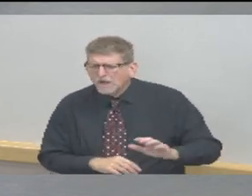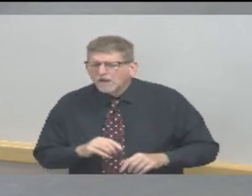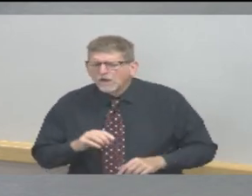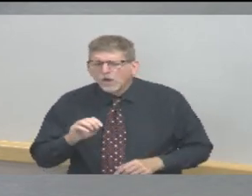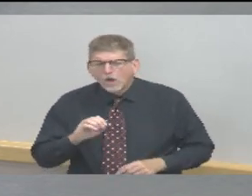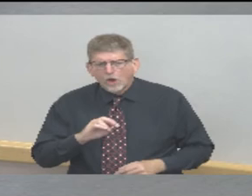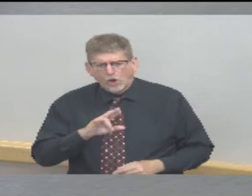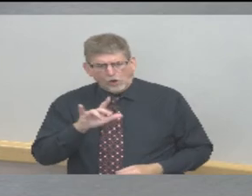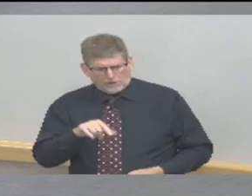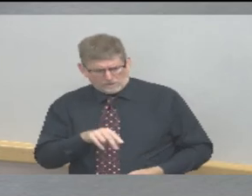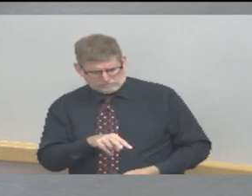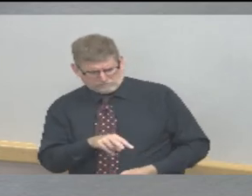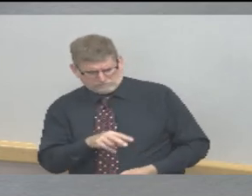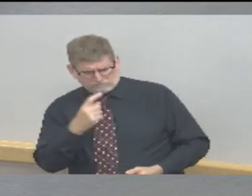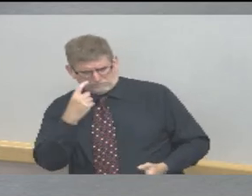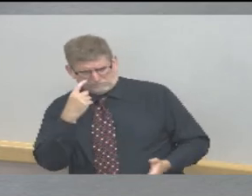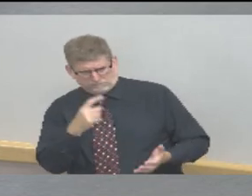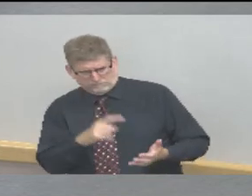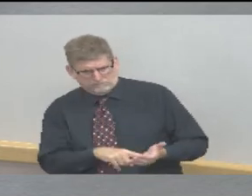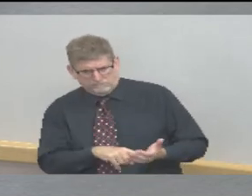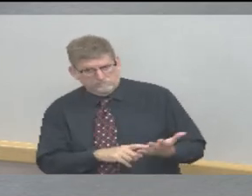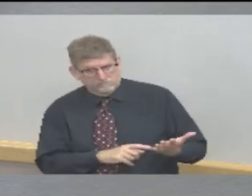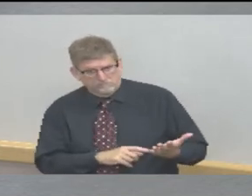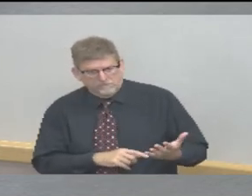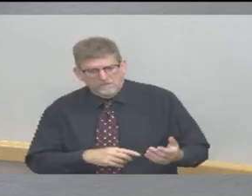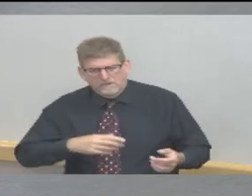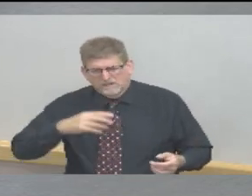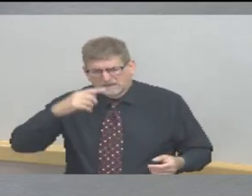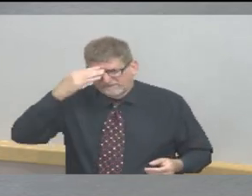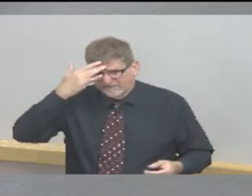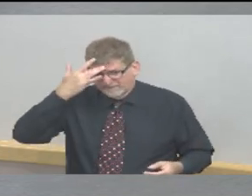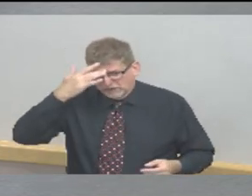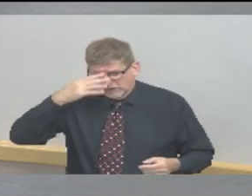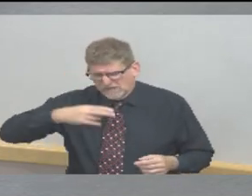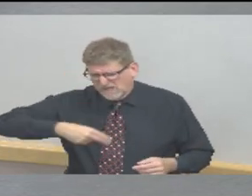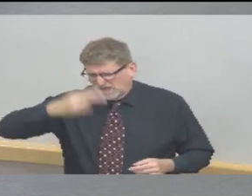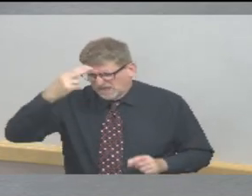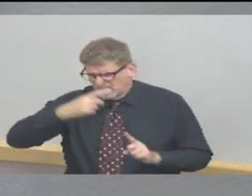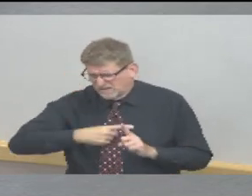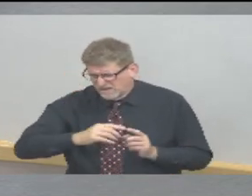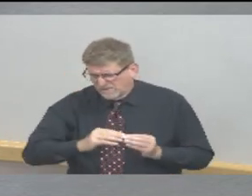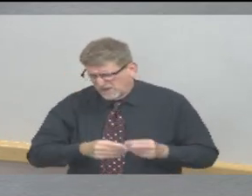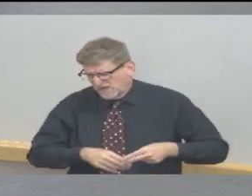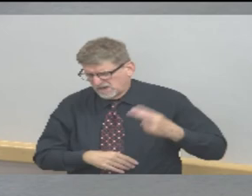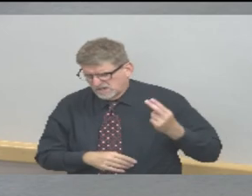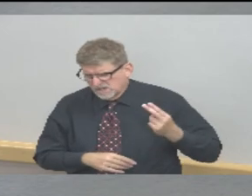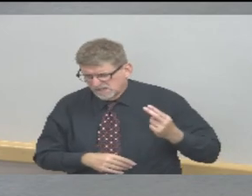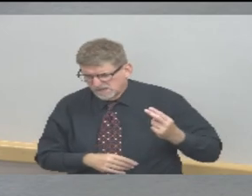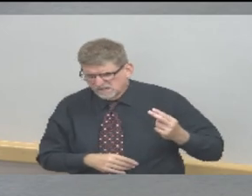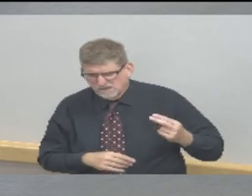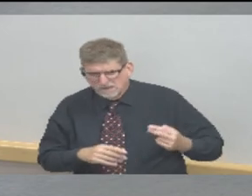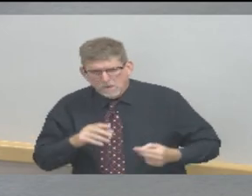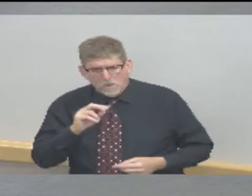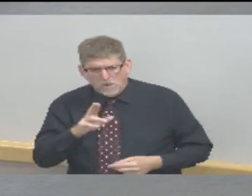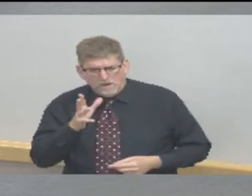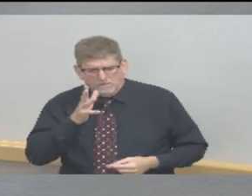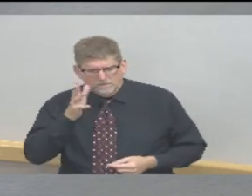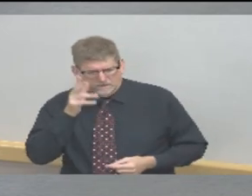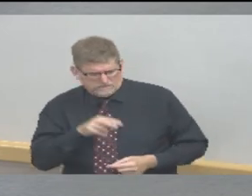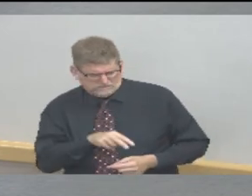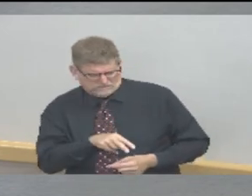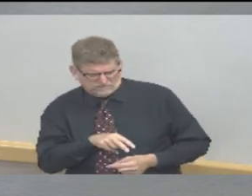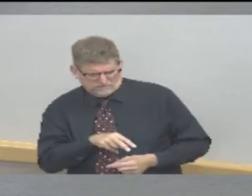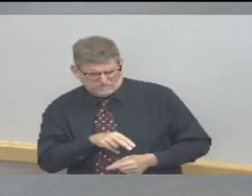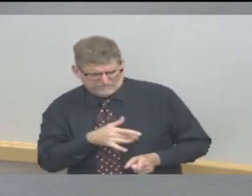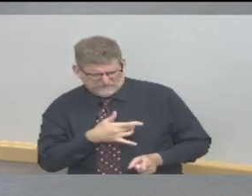a subtle illness, so my recommendation would be if parents are seeing signs of their child getting sick, call, reach